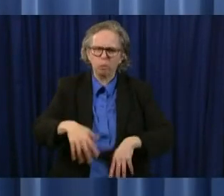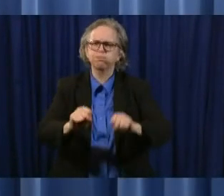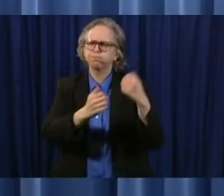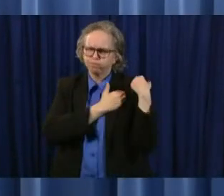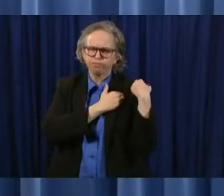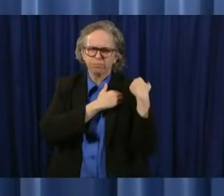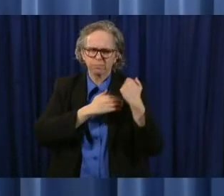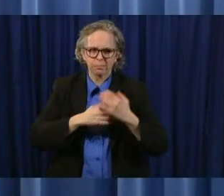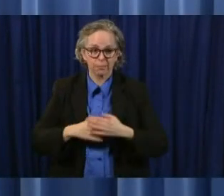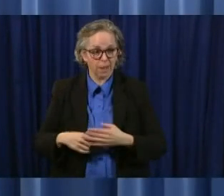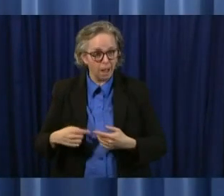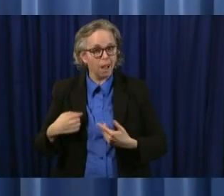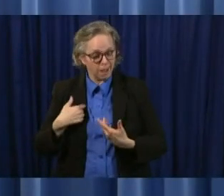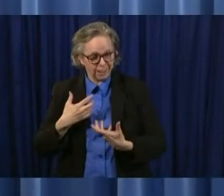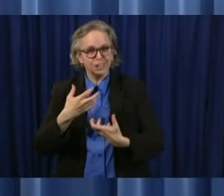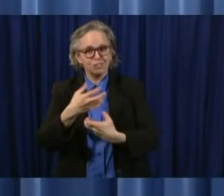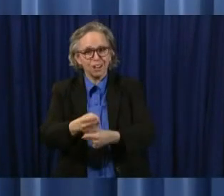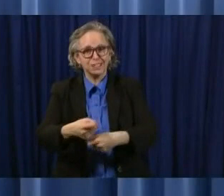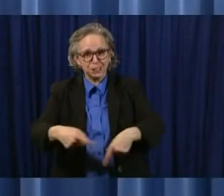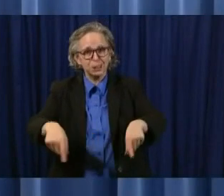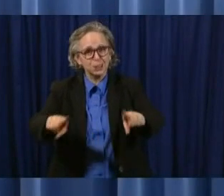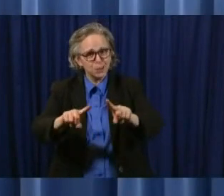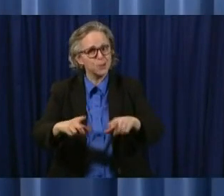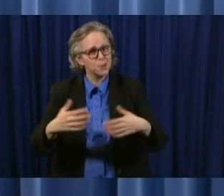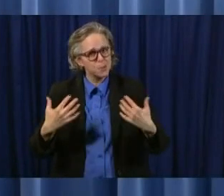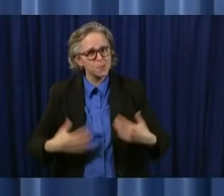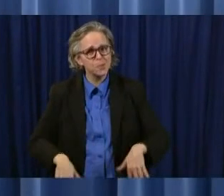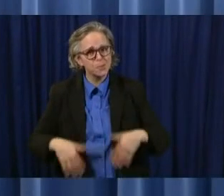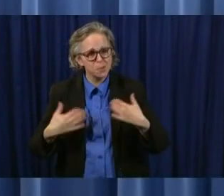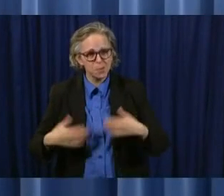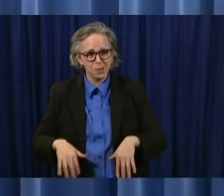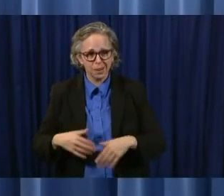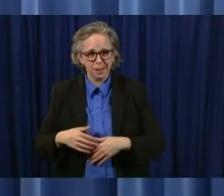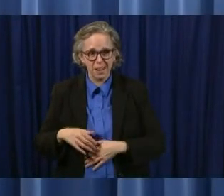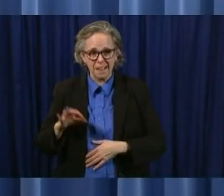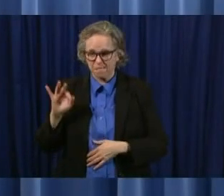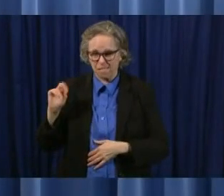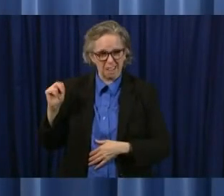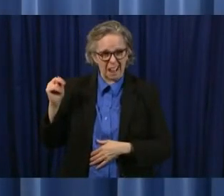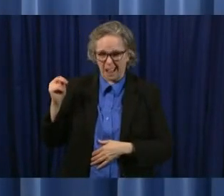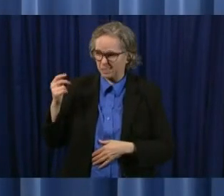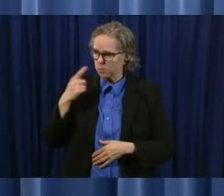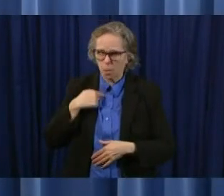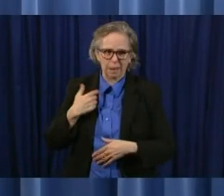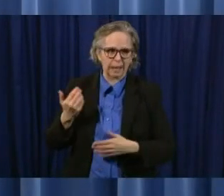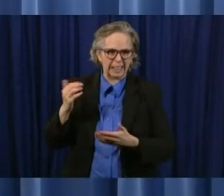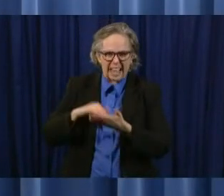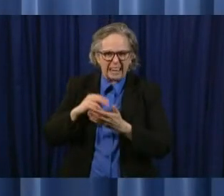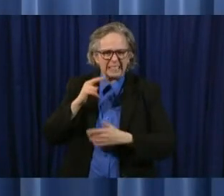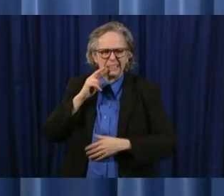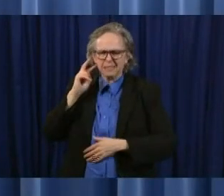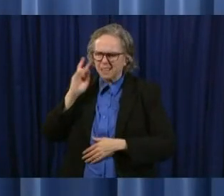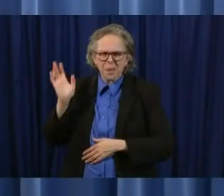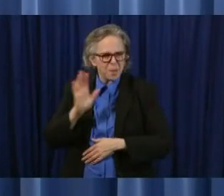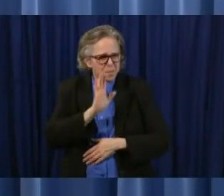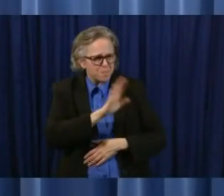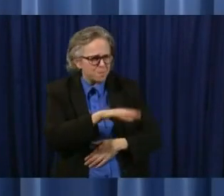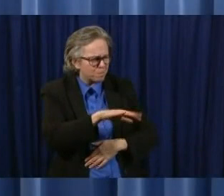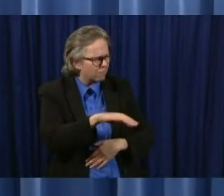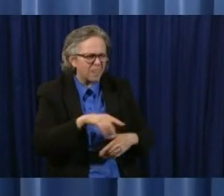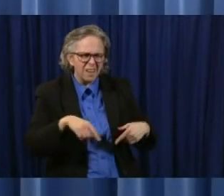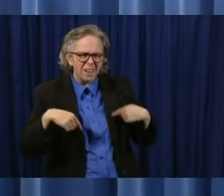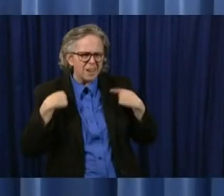she told me the other day she said you know you need to trust ohioans um you've trusted them going in